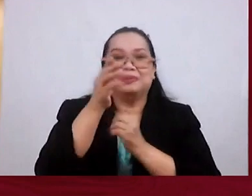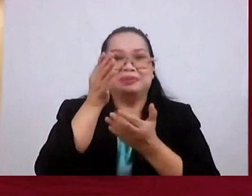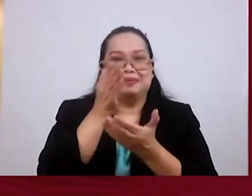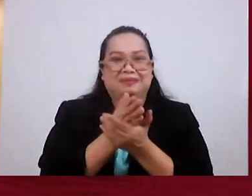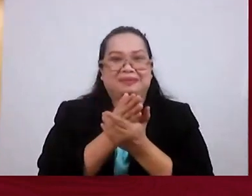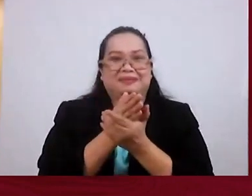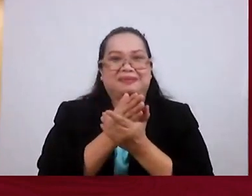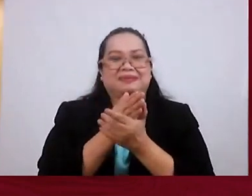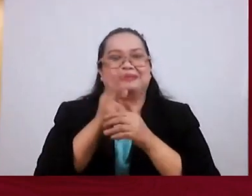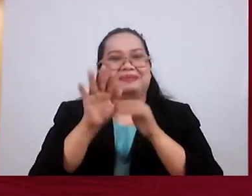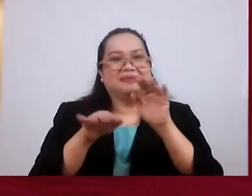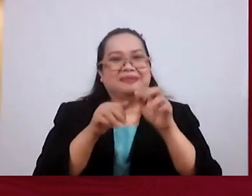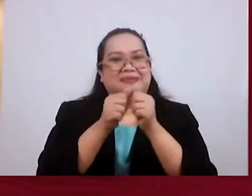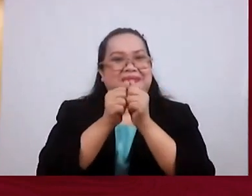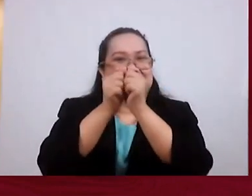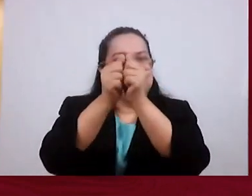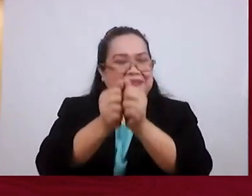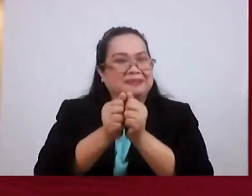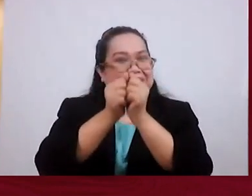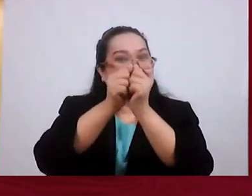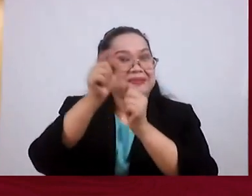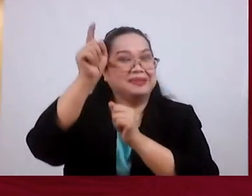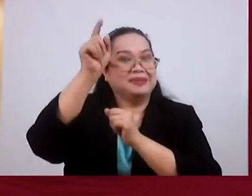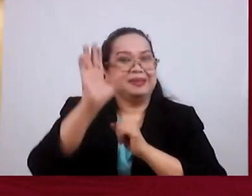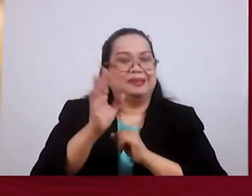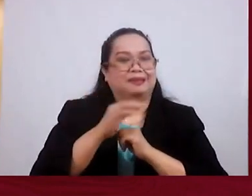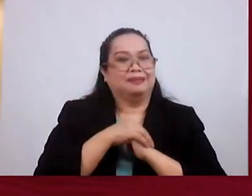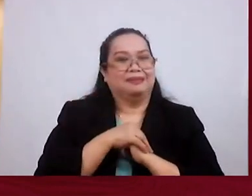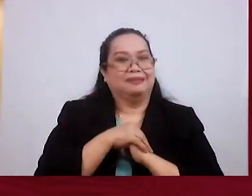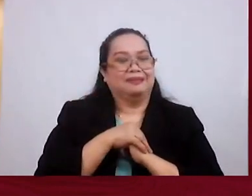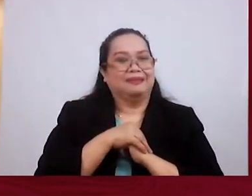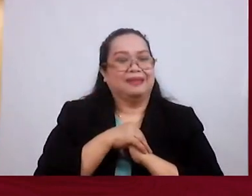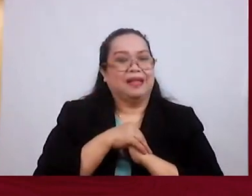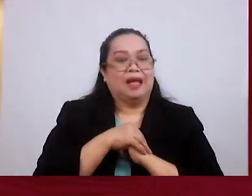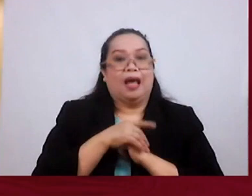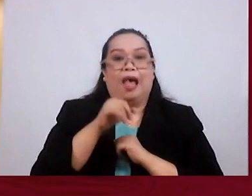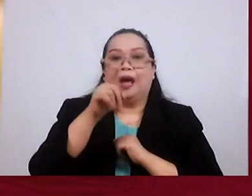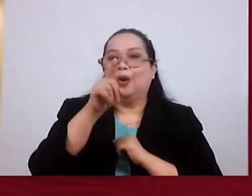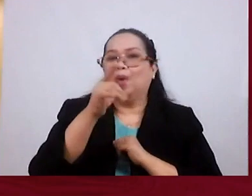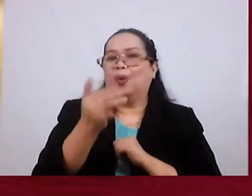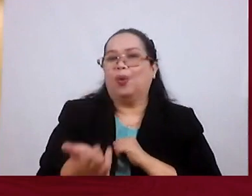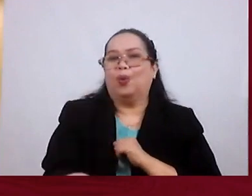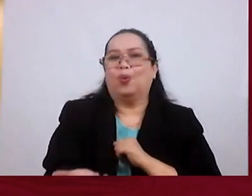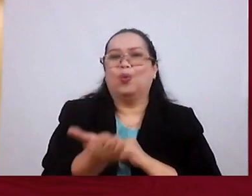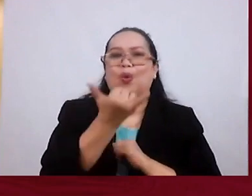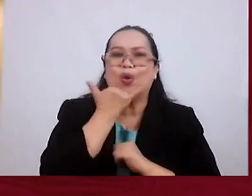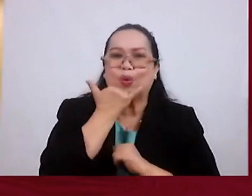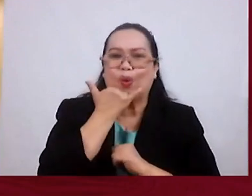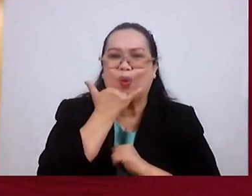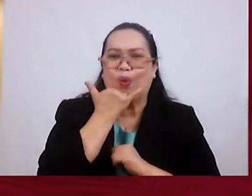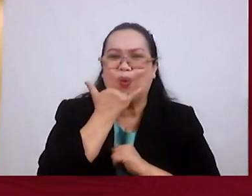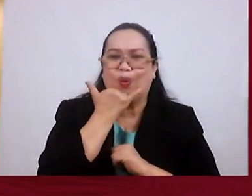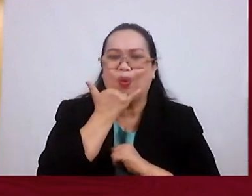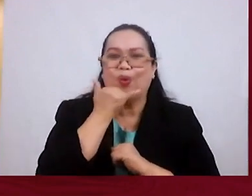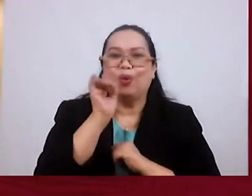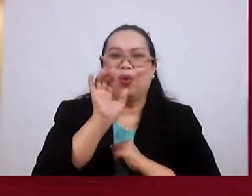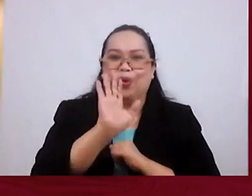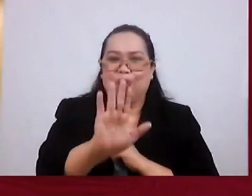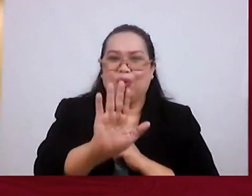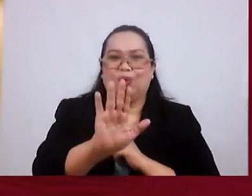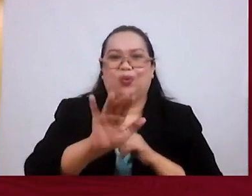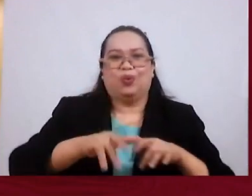Walking With God That's The Biggest Mistake You'll Ever Make In Your Entire